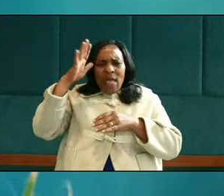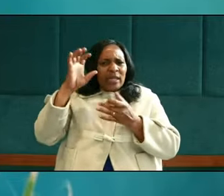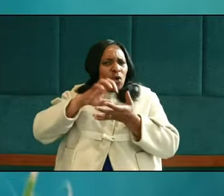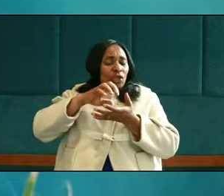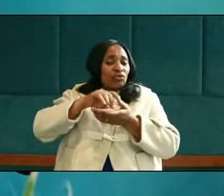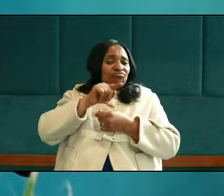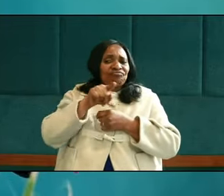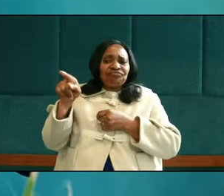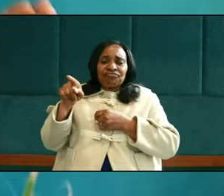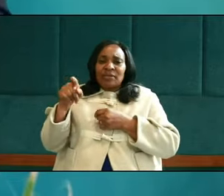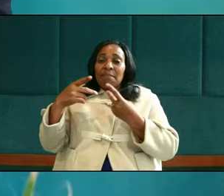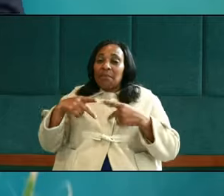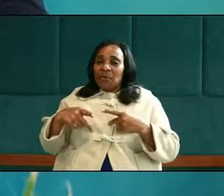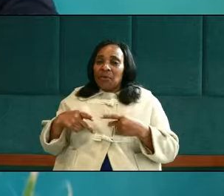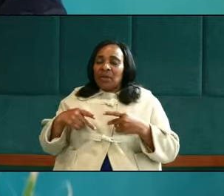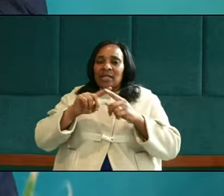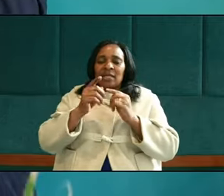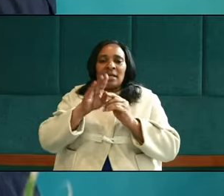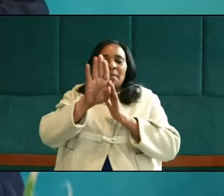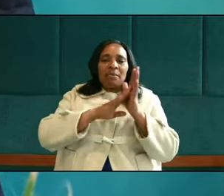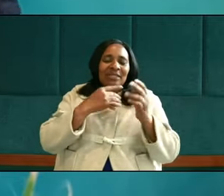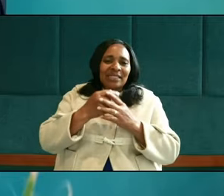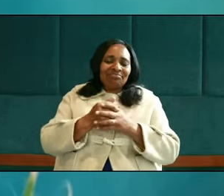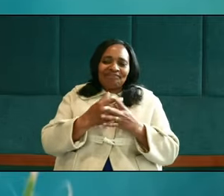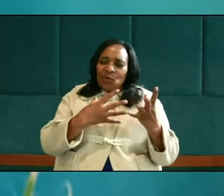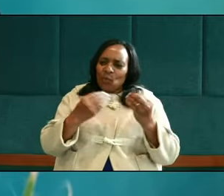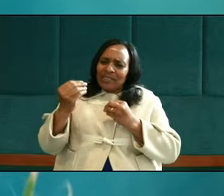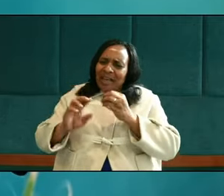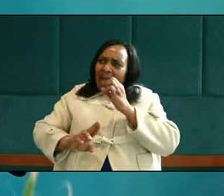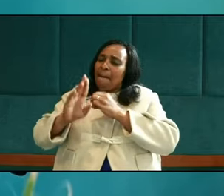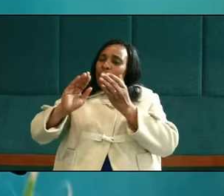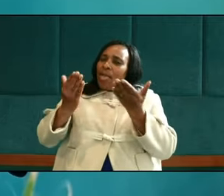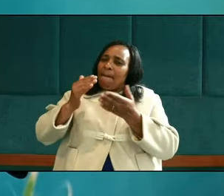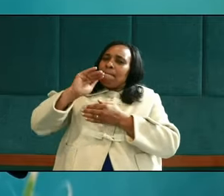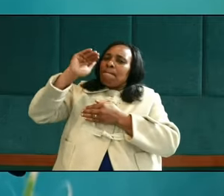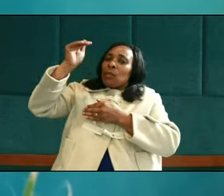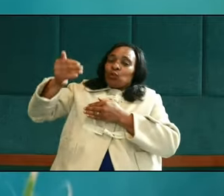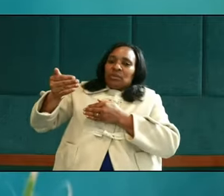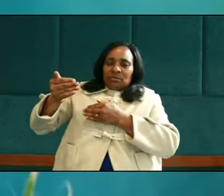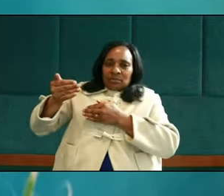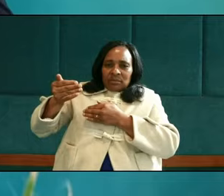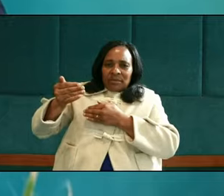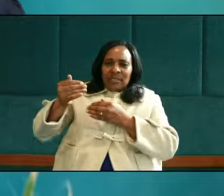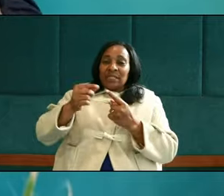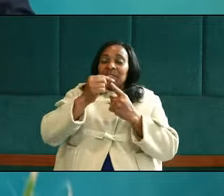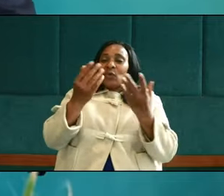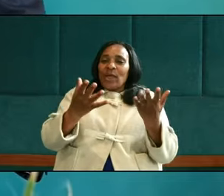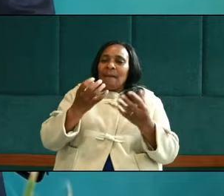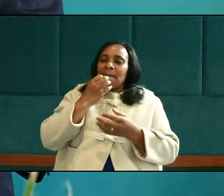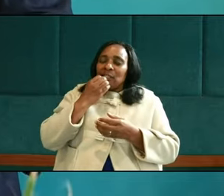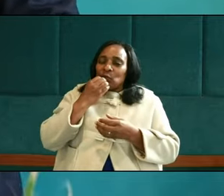of the multitude. And the Bible says he went up the mountain. We learn the mountain particularly in